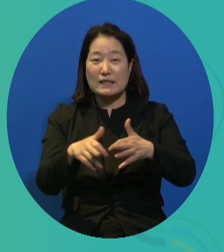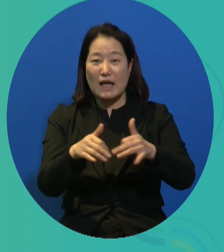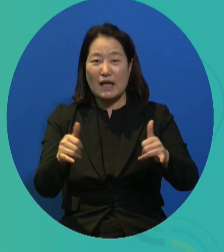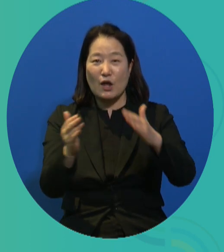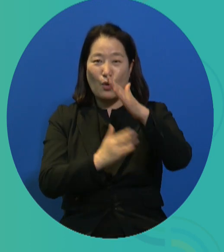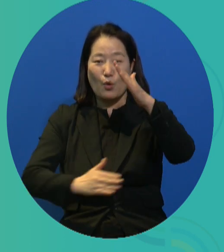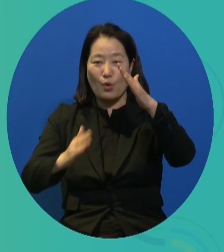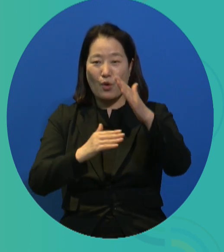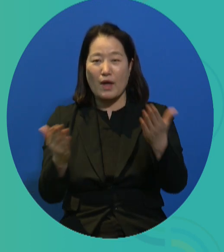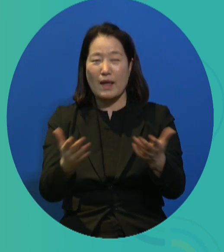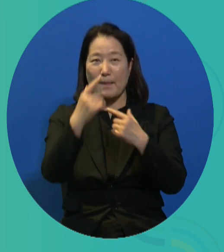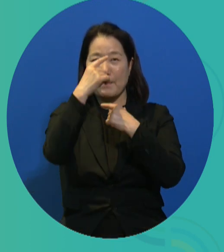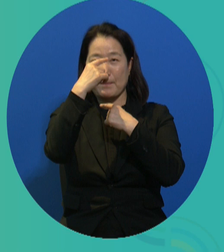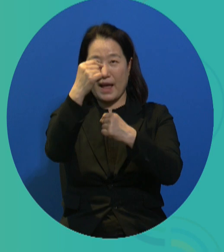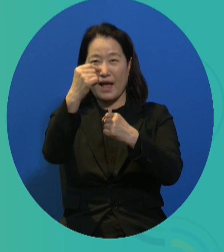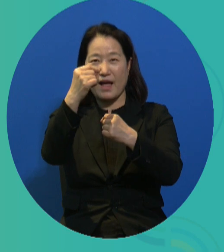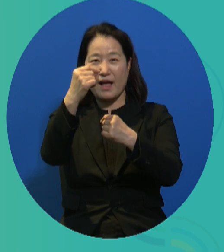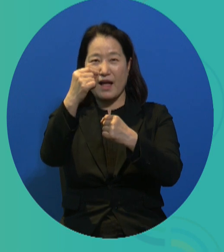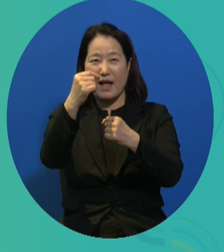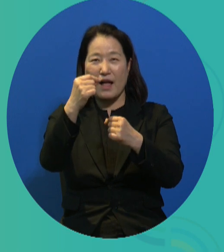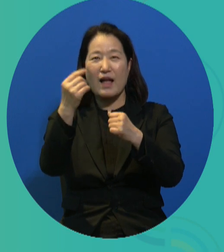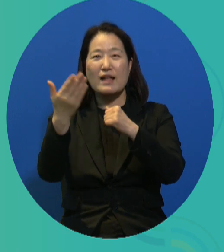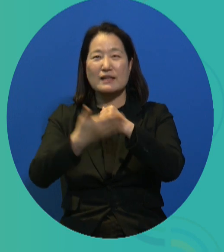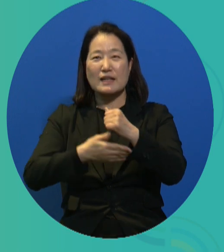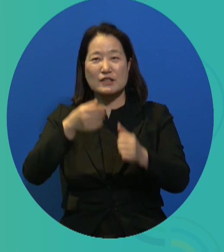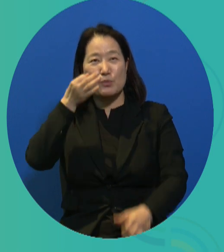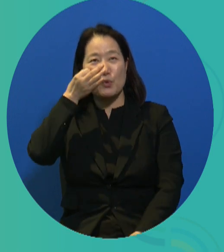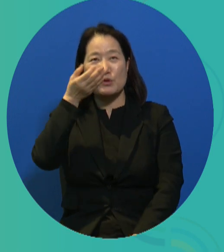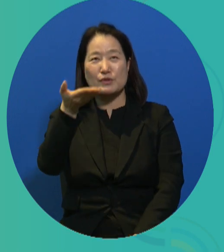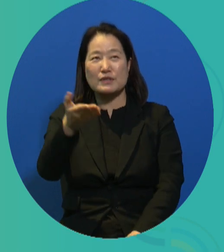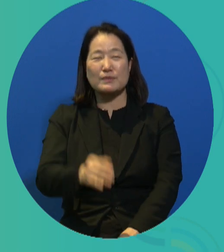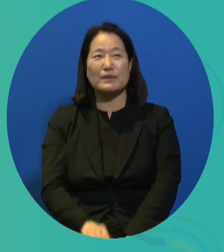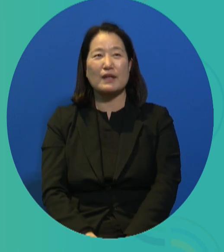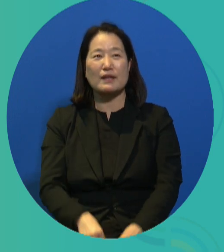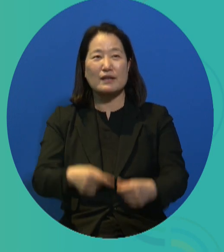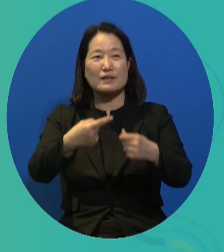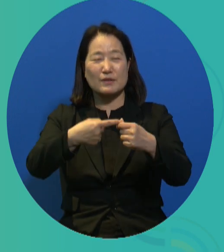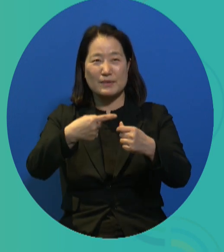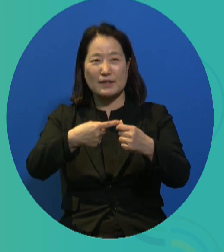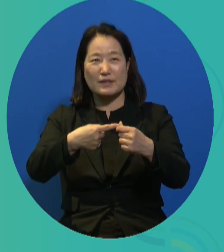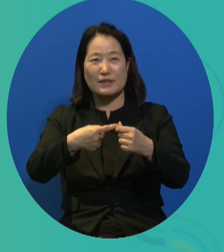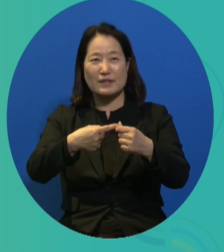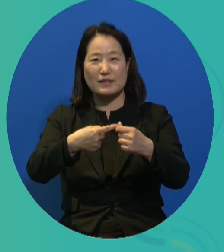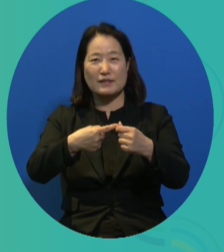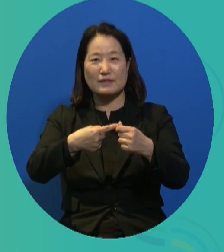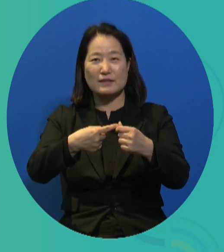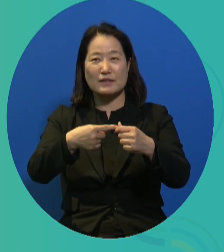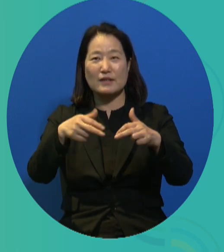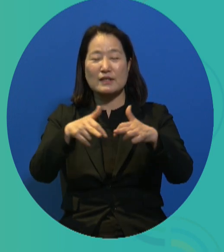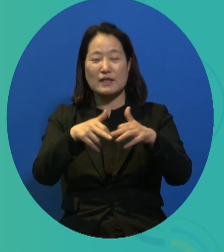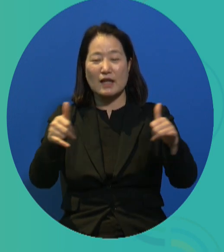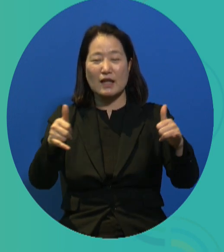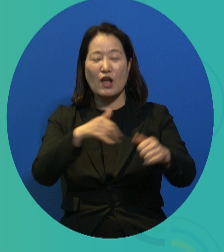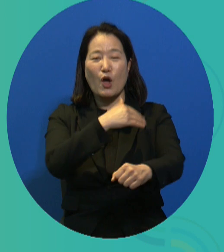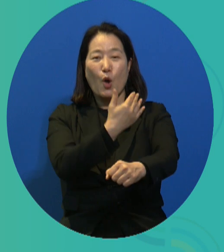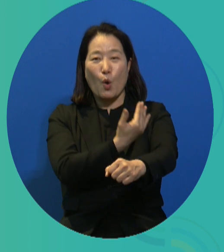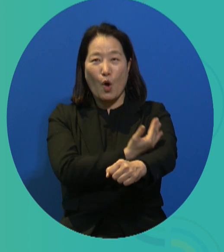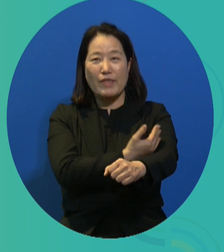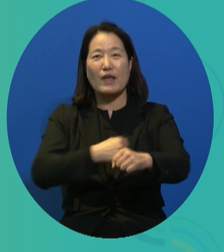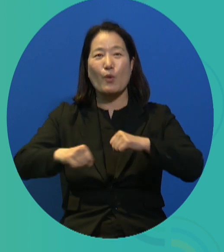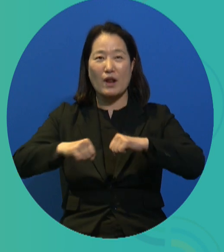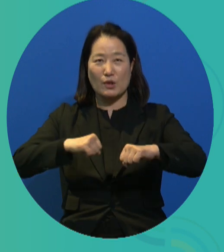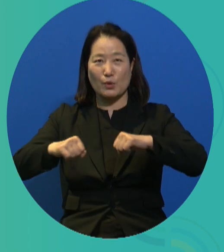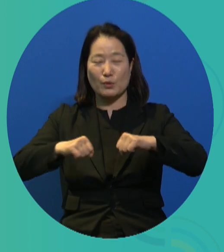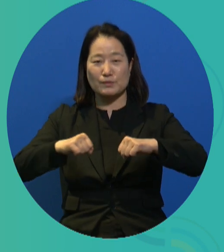I'd like to show you some pictures of pictures where you can find that disabled persons